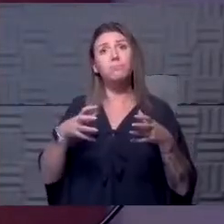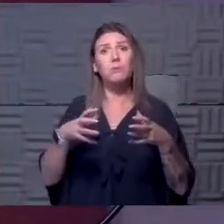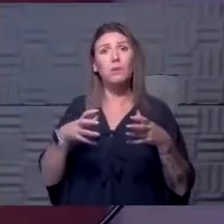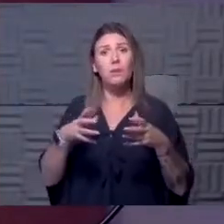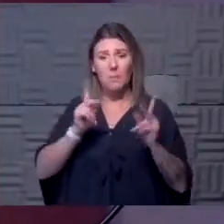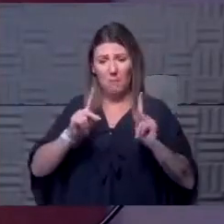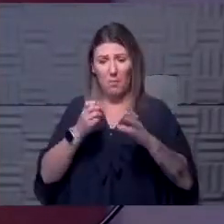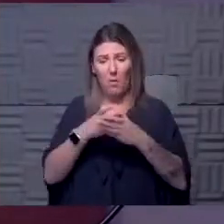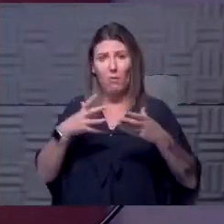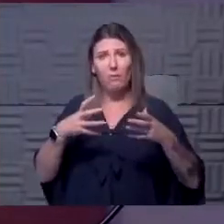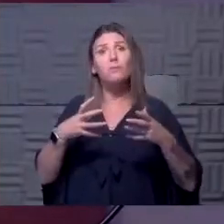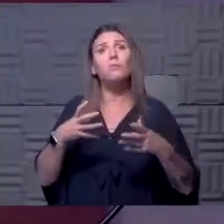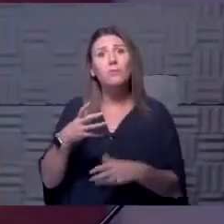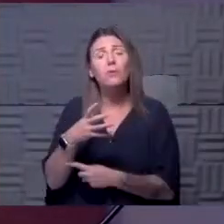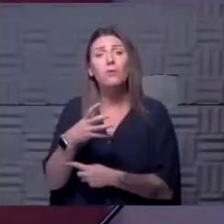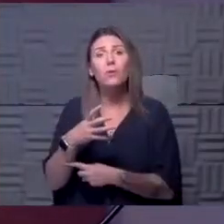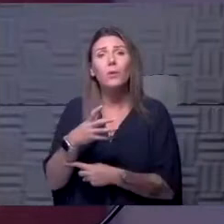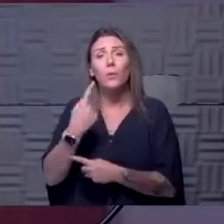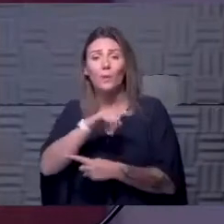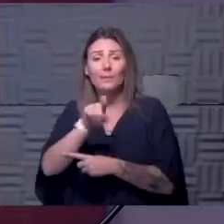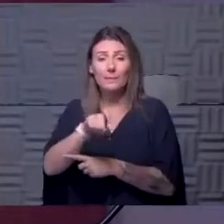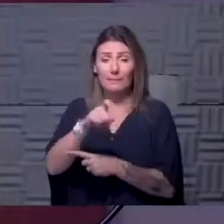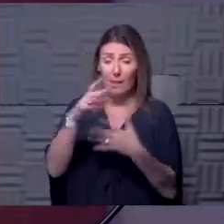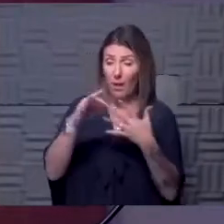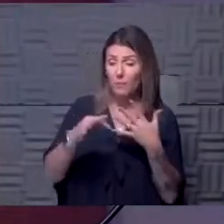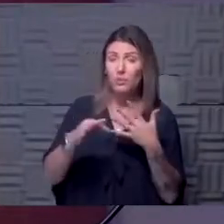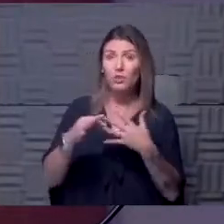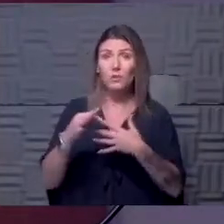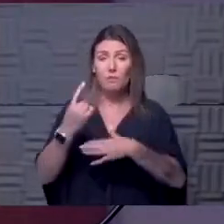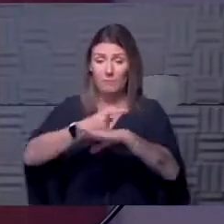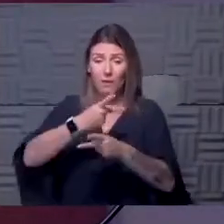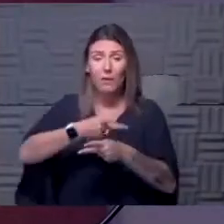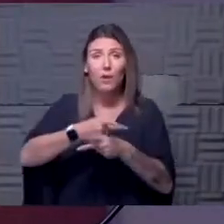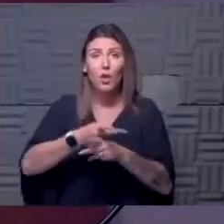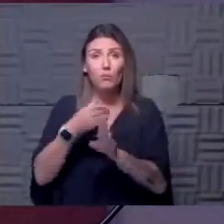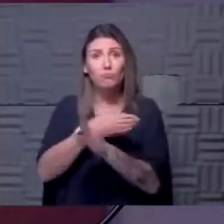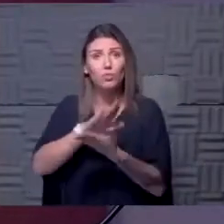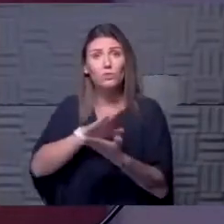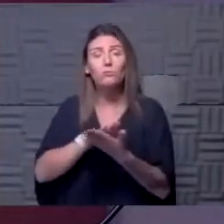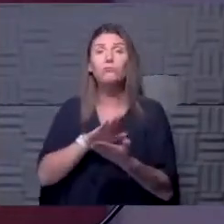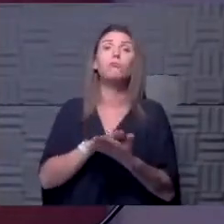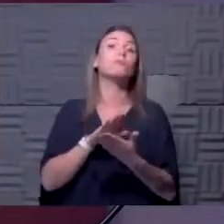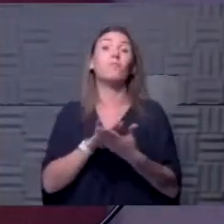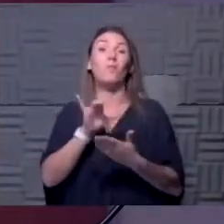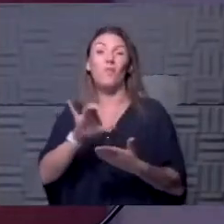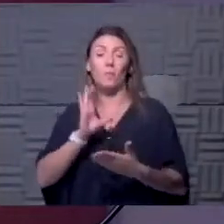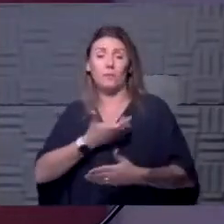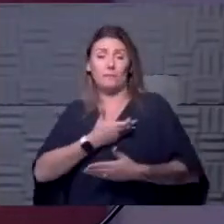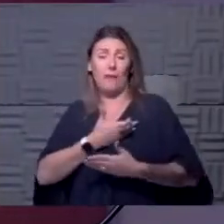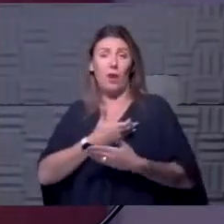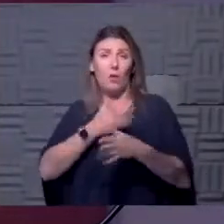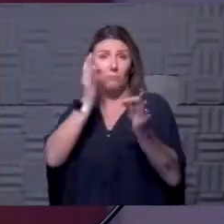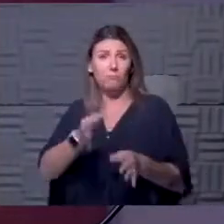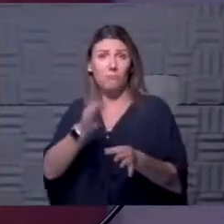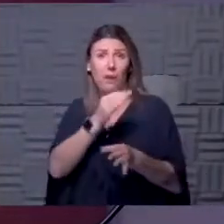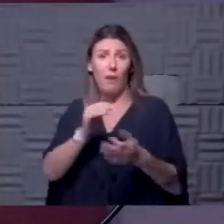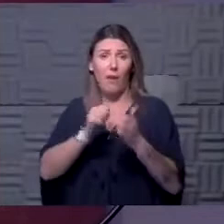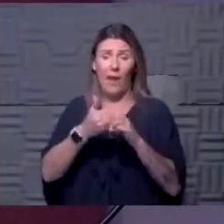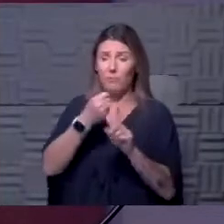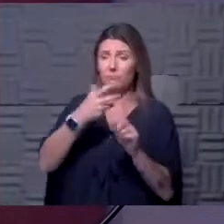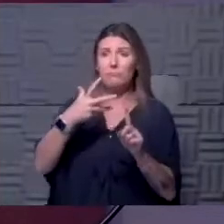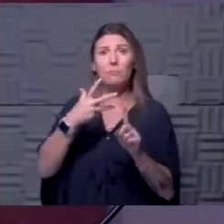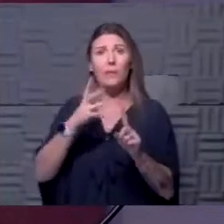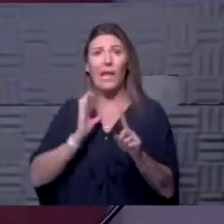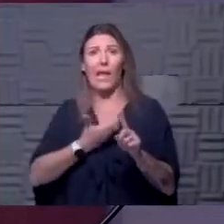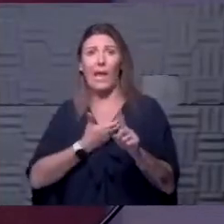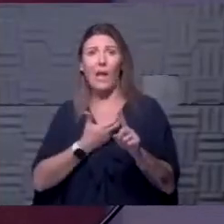the option of daycare and preschool. And so that was our choice. That's how we expanded. And I think you just have to approach